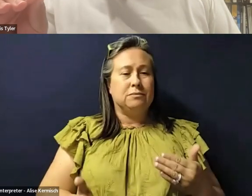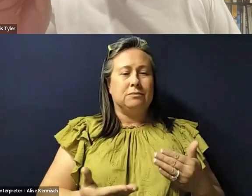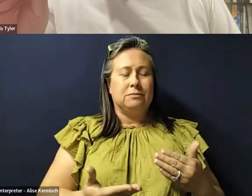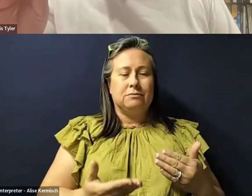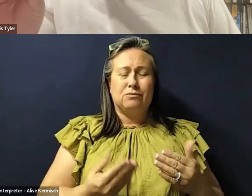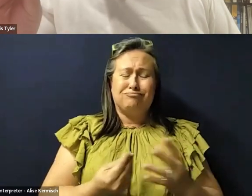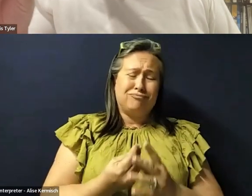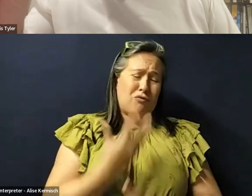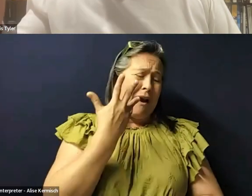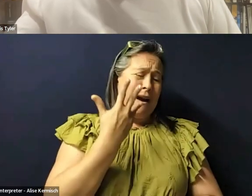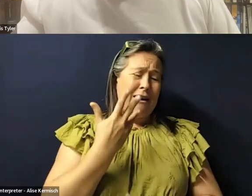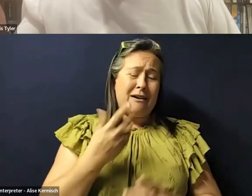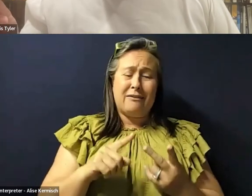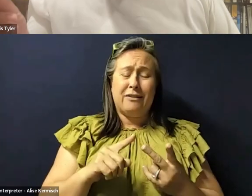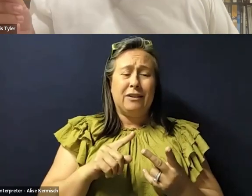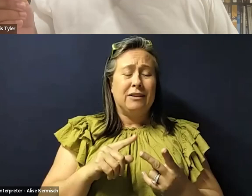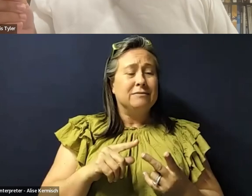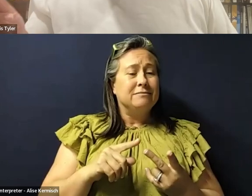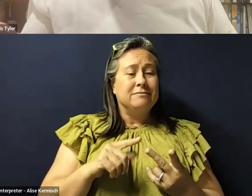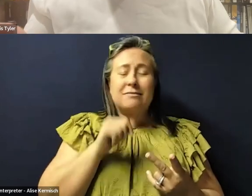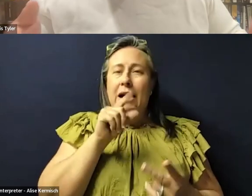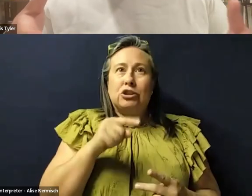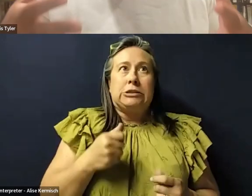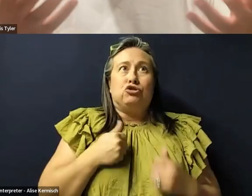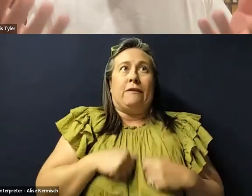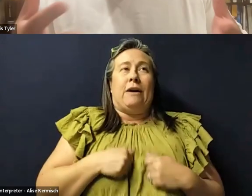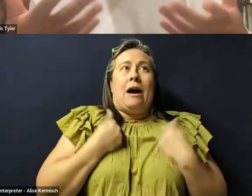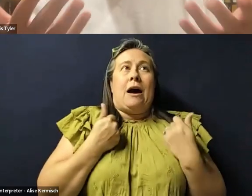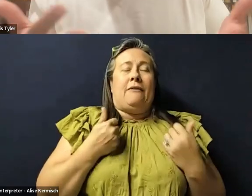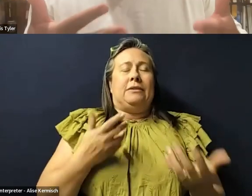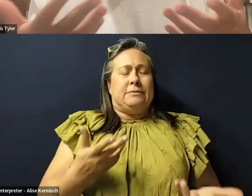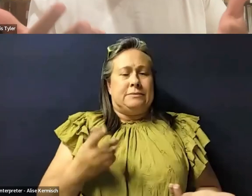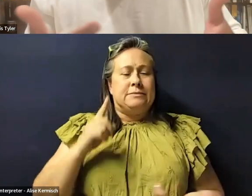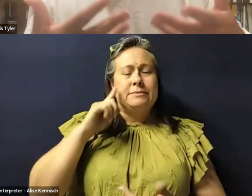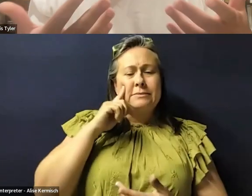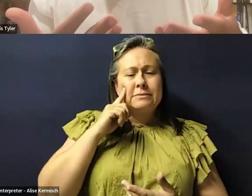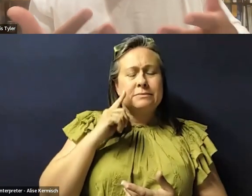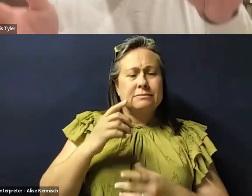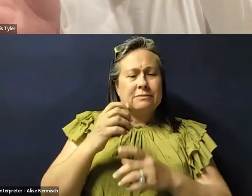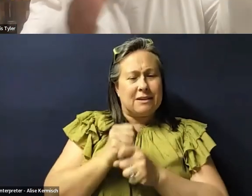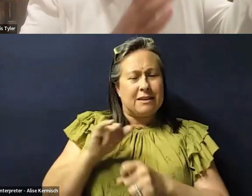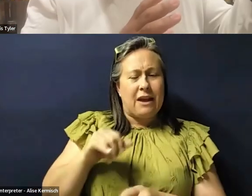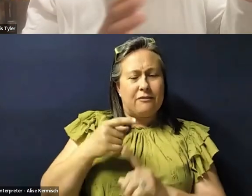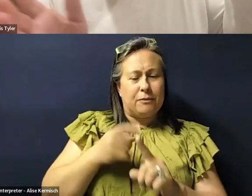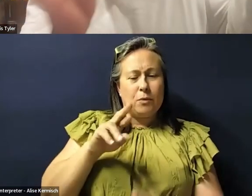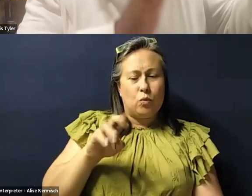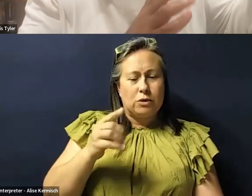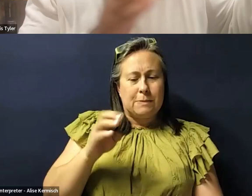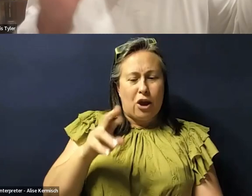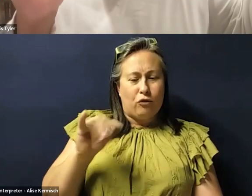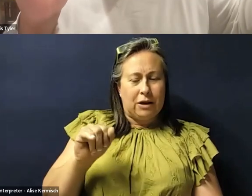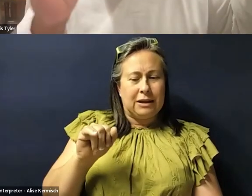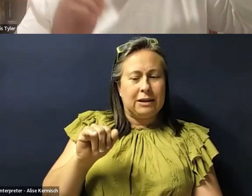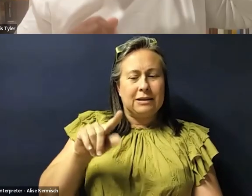flourish, not just survive. And I think, I think I got a bit of this from Rosemary Garland Thompson and, and, uh, the